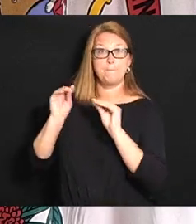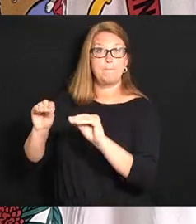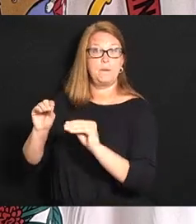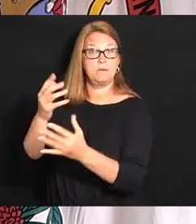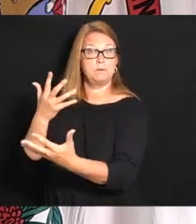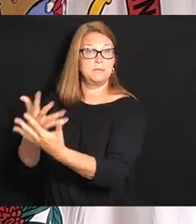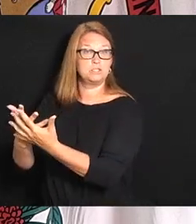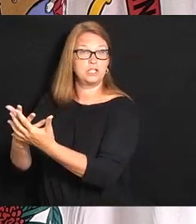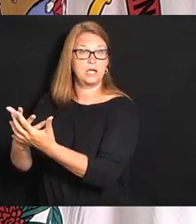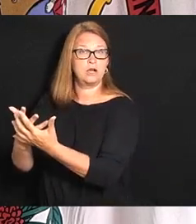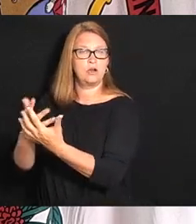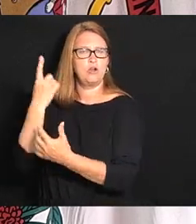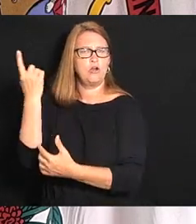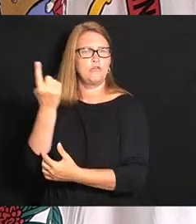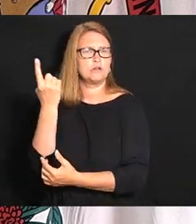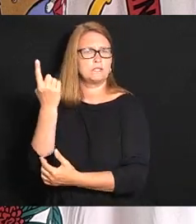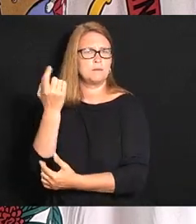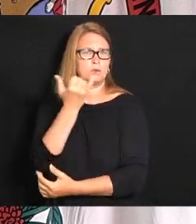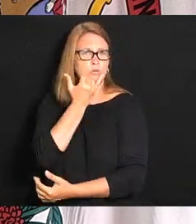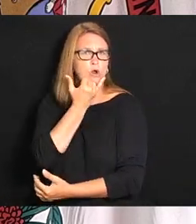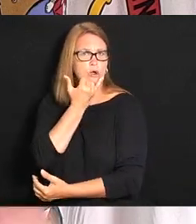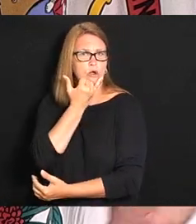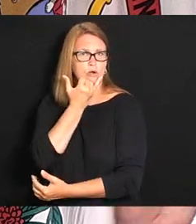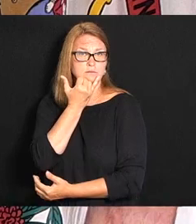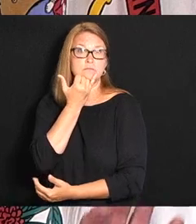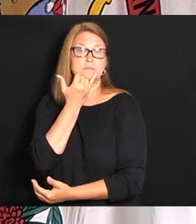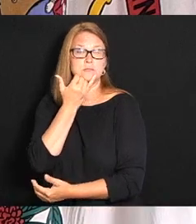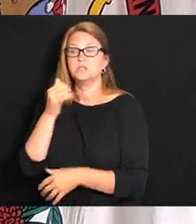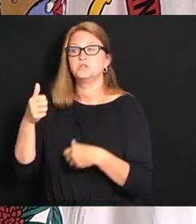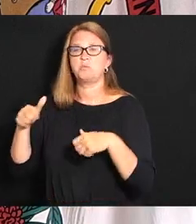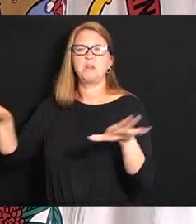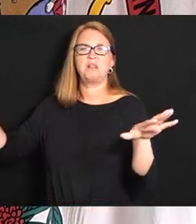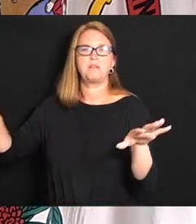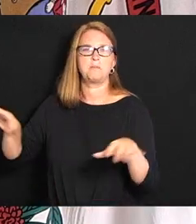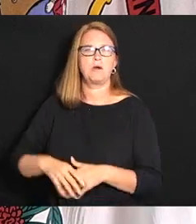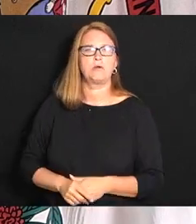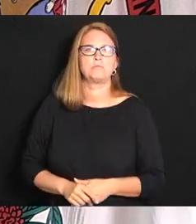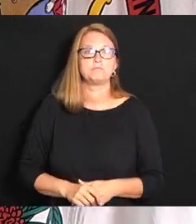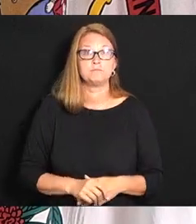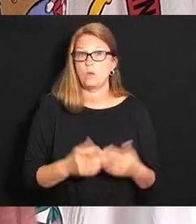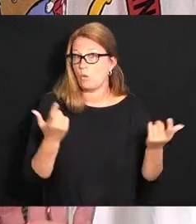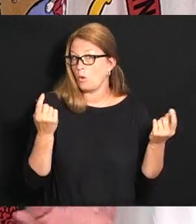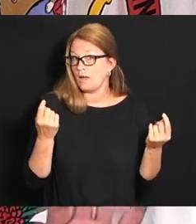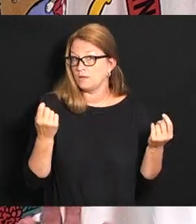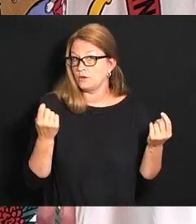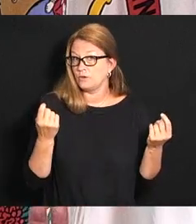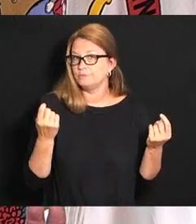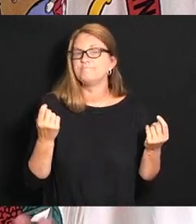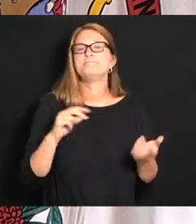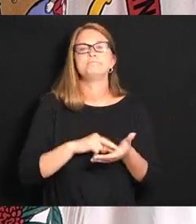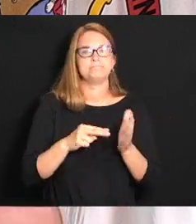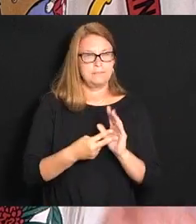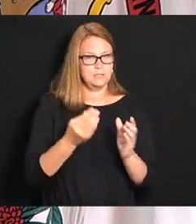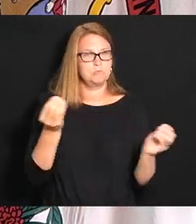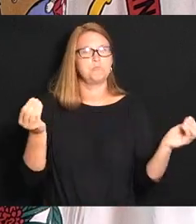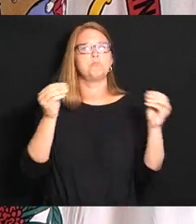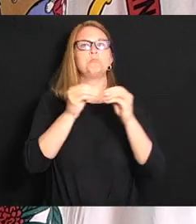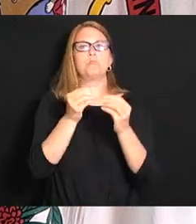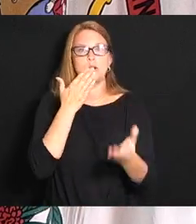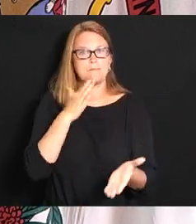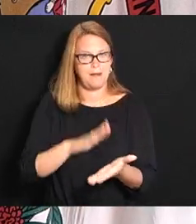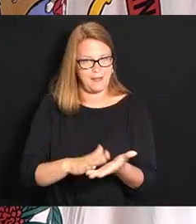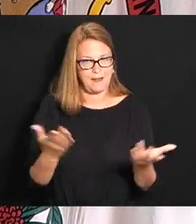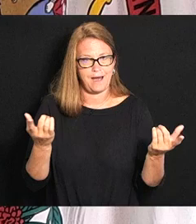jail for doing something bad so we just turn them loose and what do they do more bad and we turn them loose